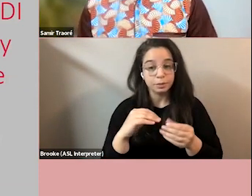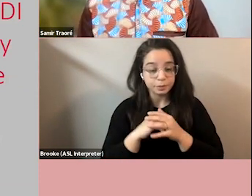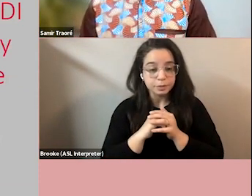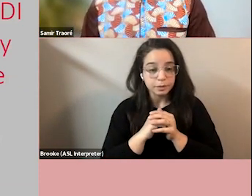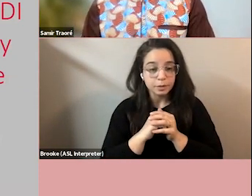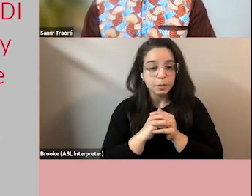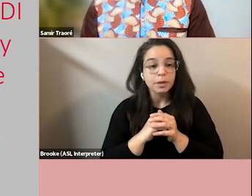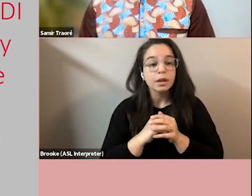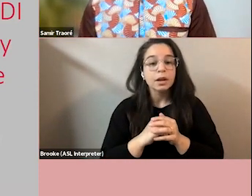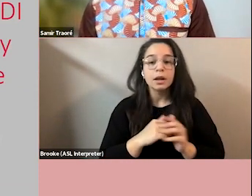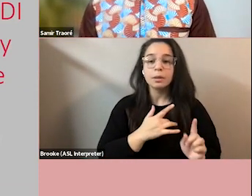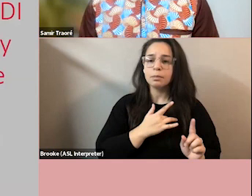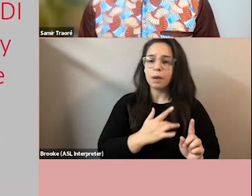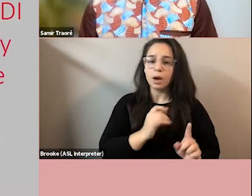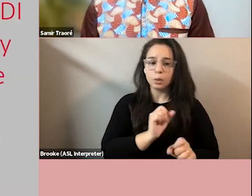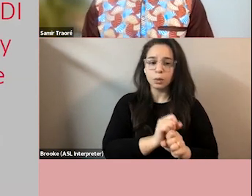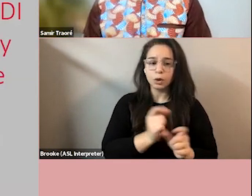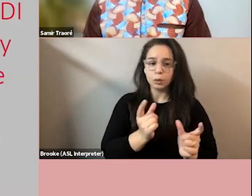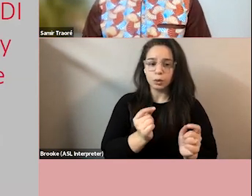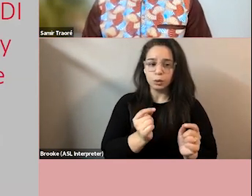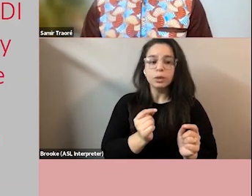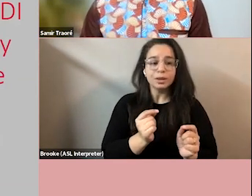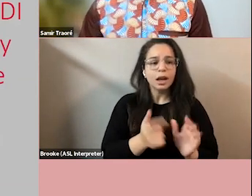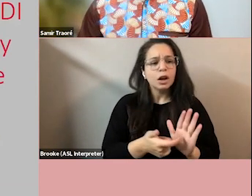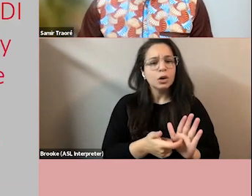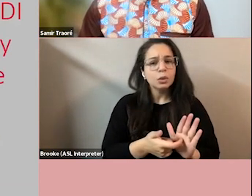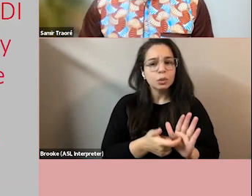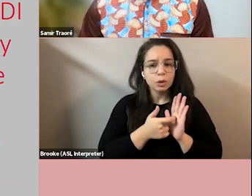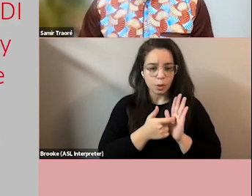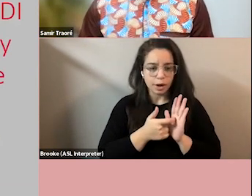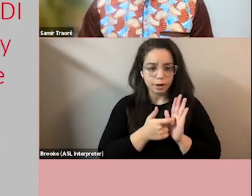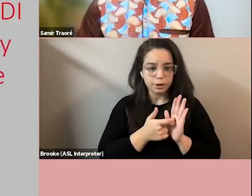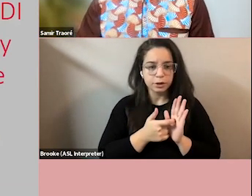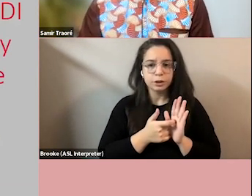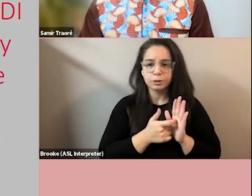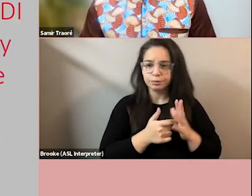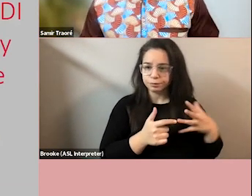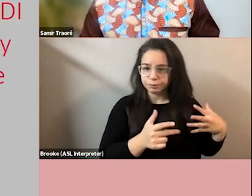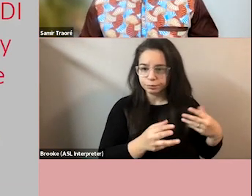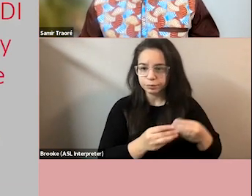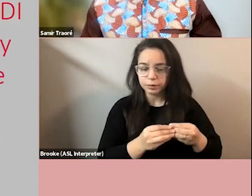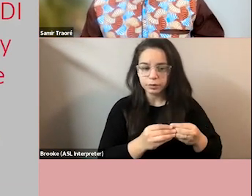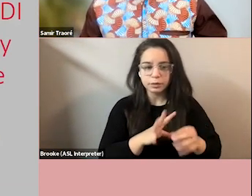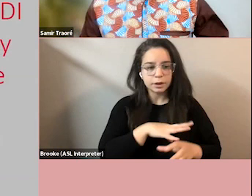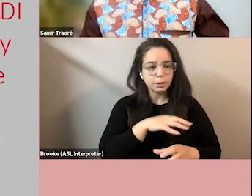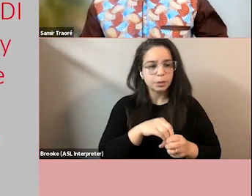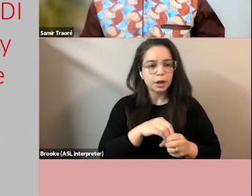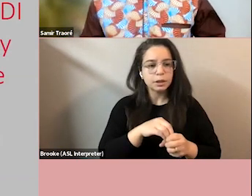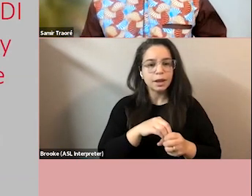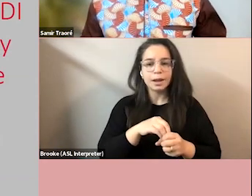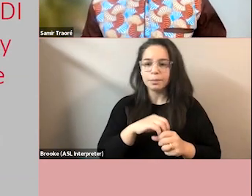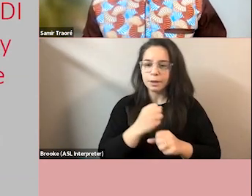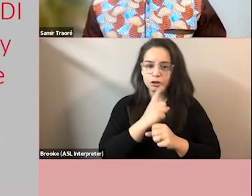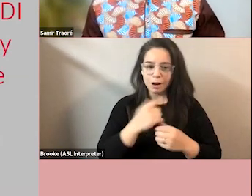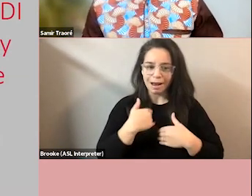the nature of this work really requires that we implement some sort of community or